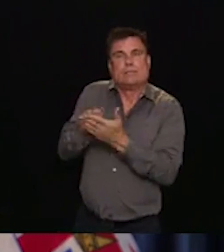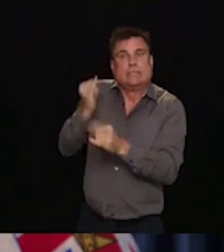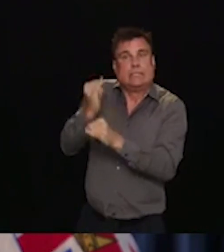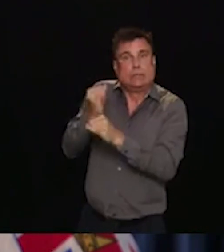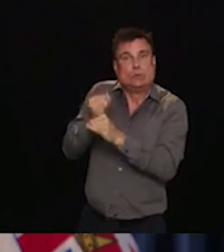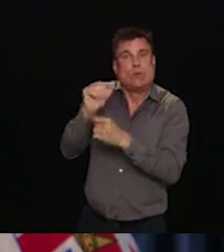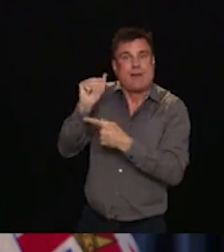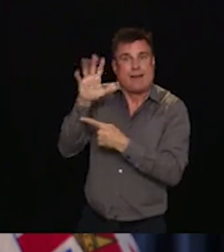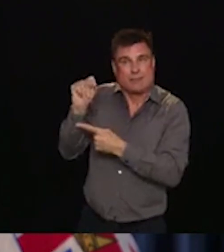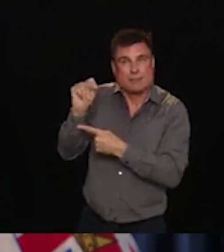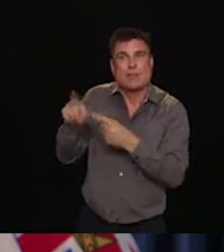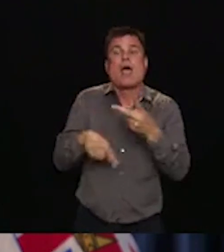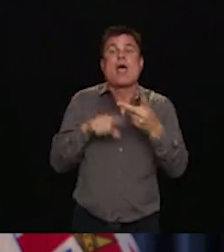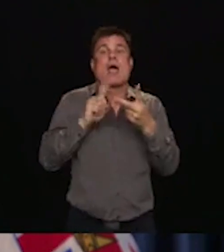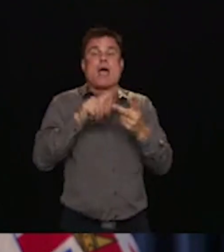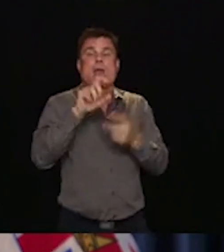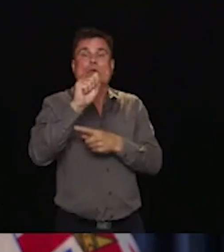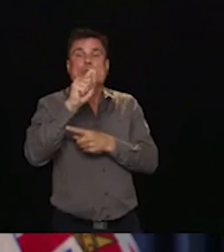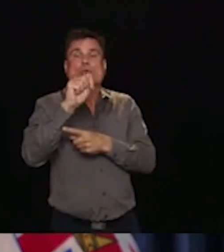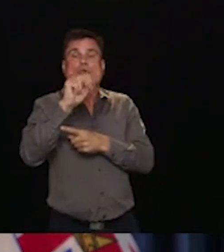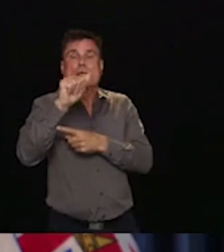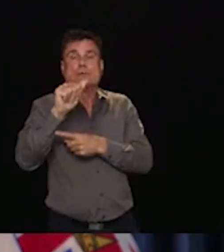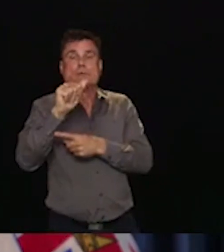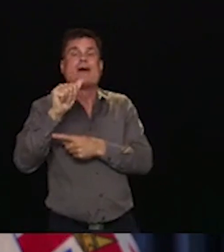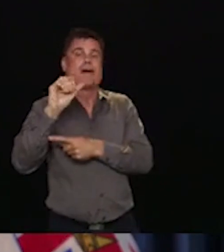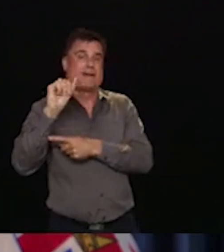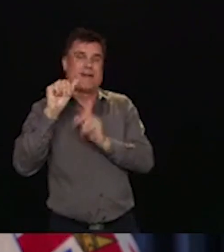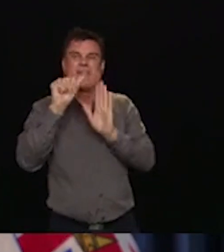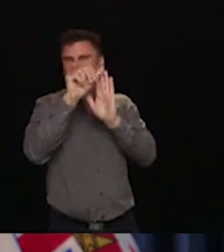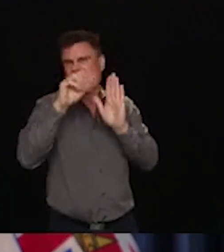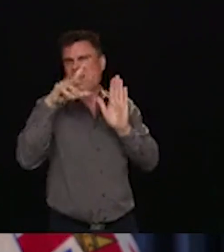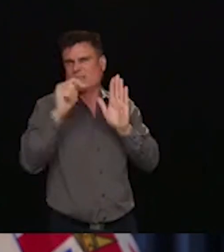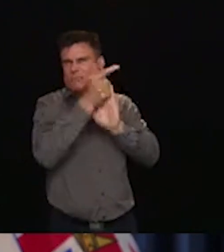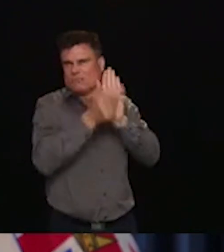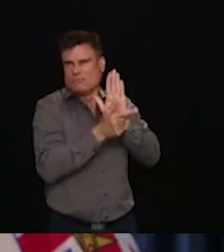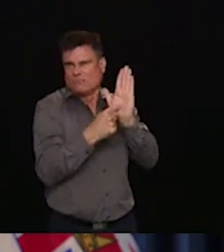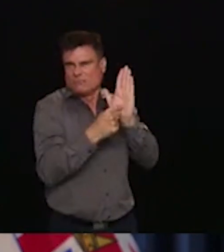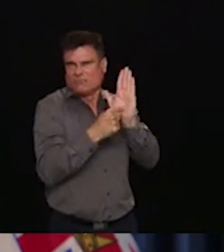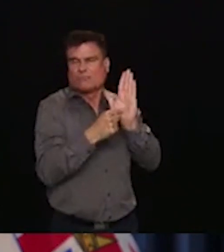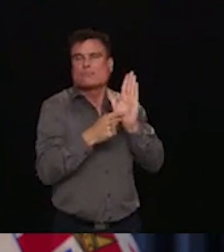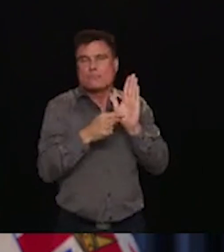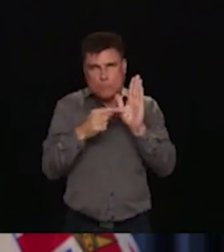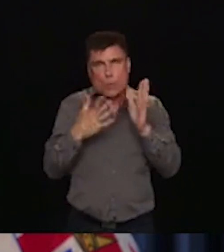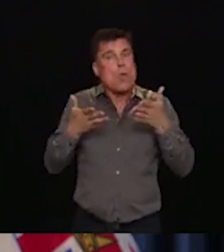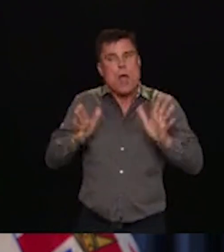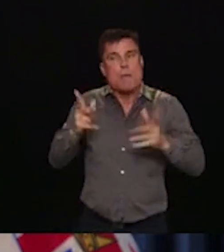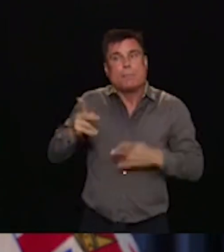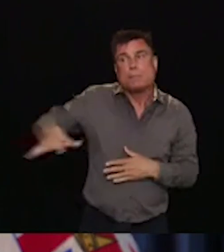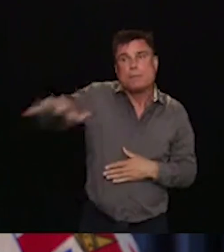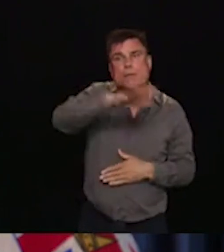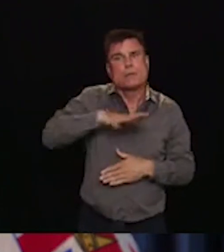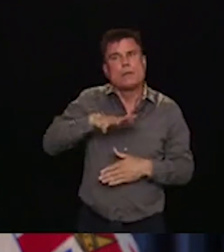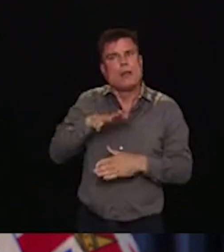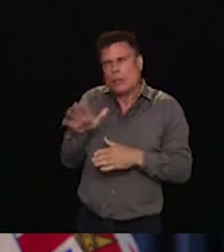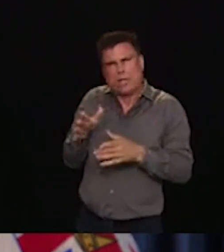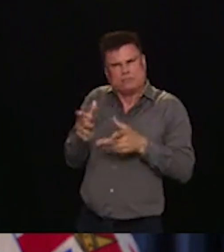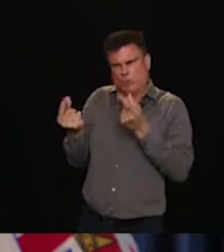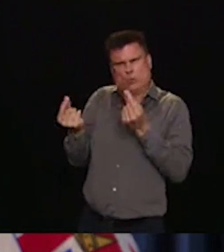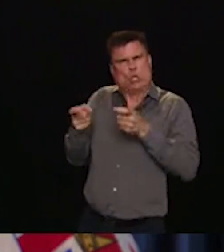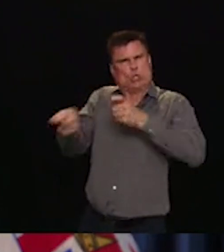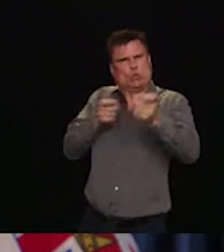councils and owners cope with the current situation. Minister Robinson is going to provide more details on the legislation.